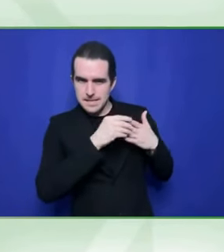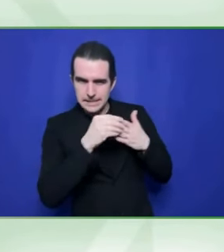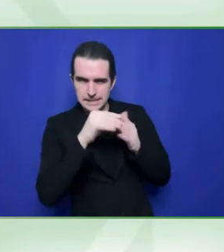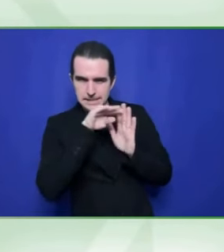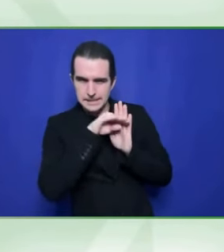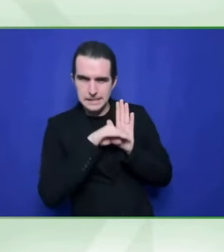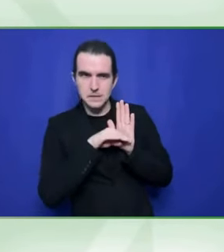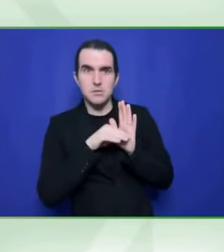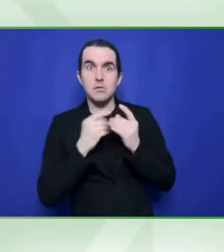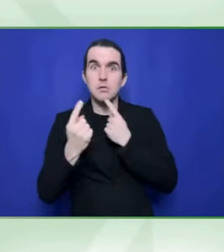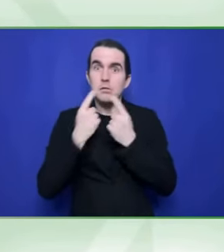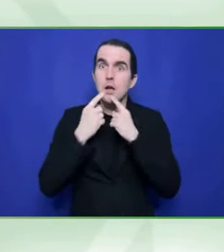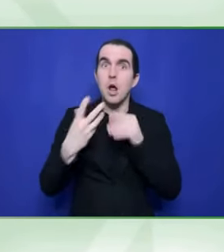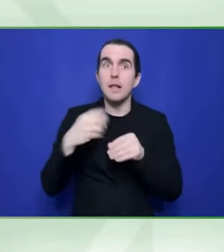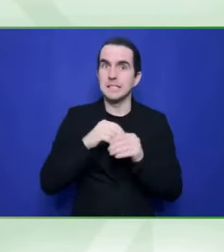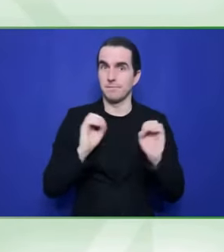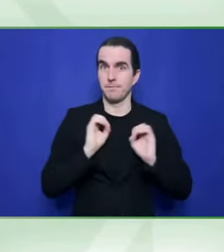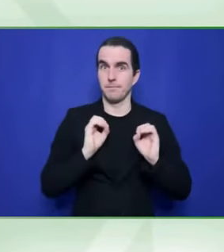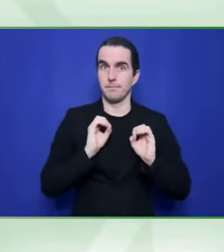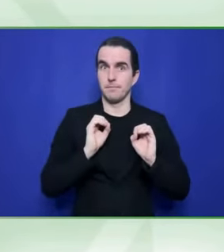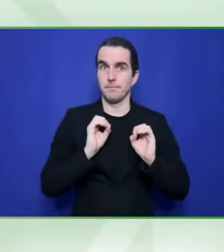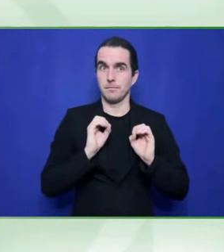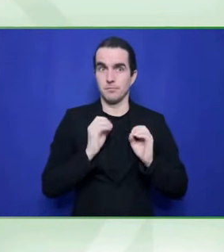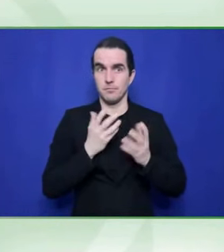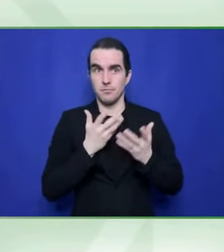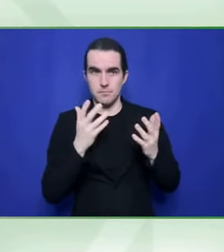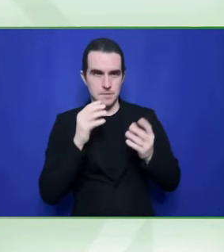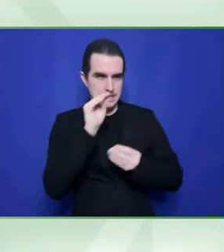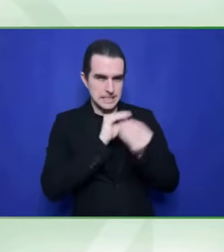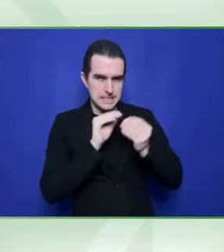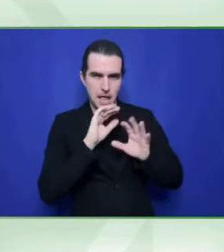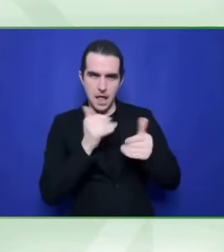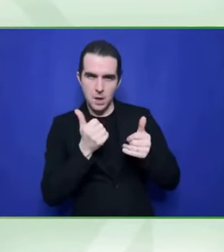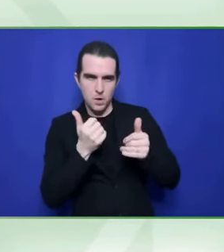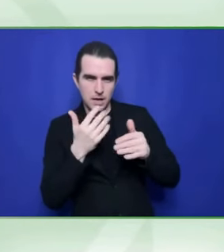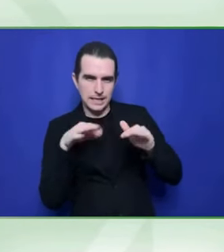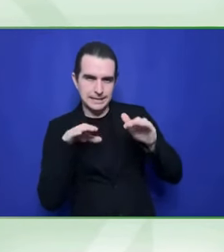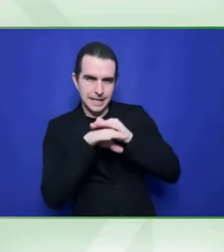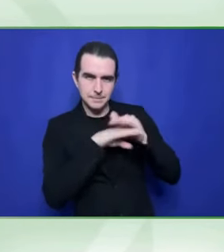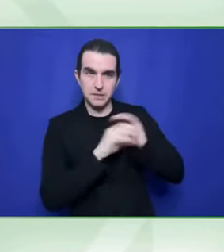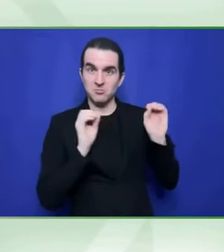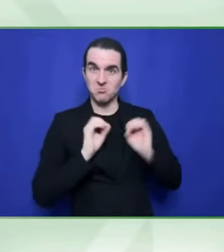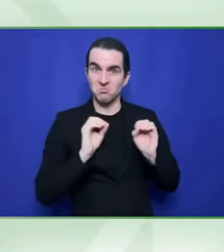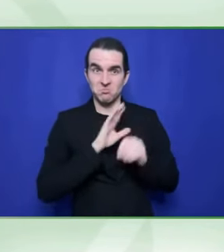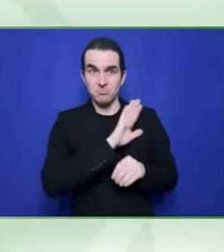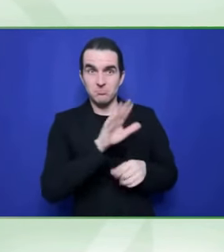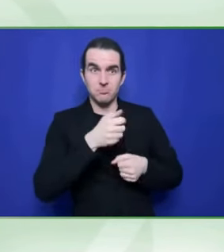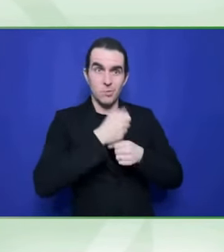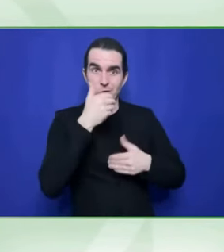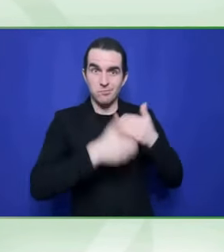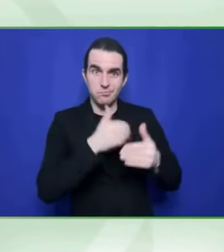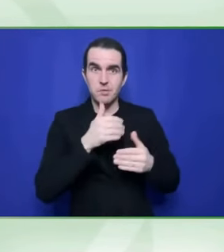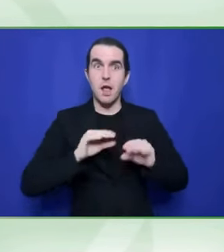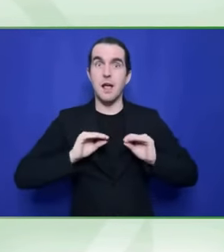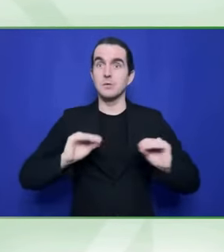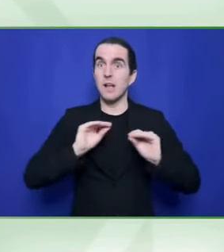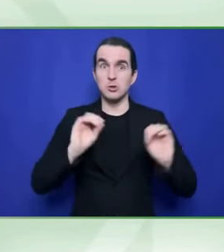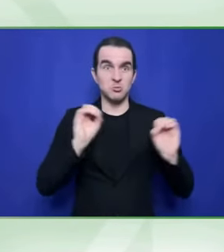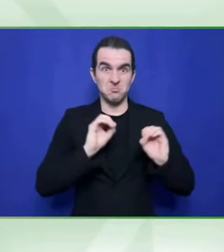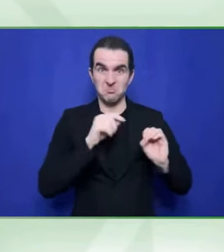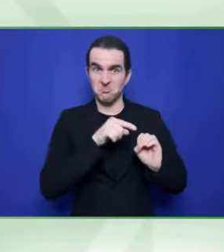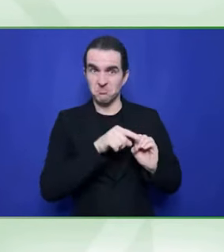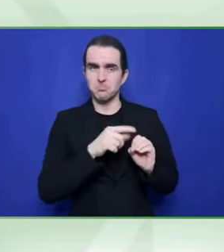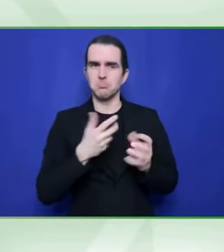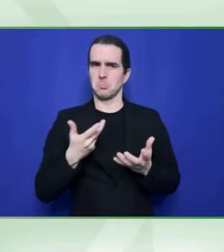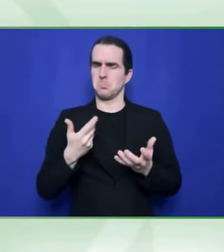Um, can I pick up on that one? Um, hi. Oh, this issue of the ESG, um, has come up quite a